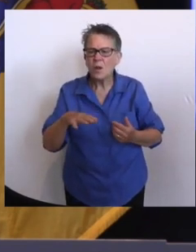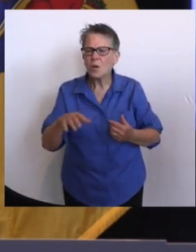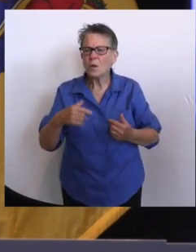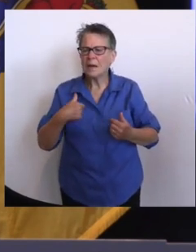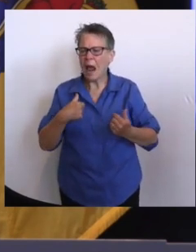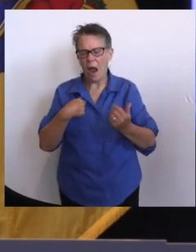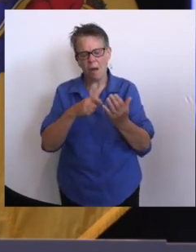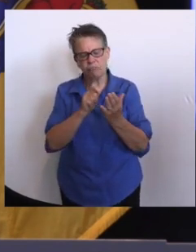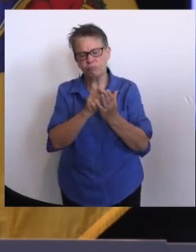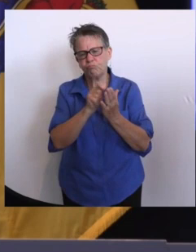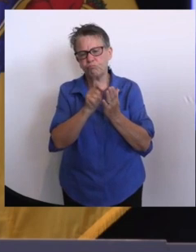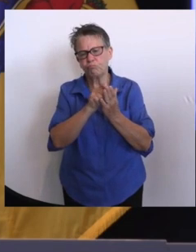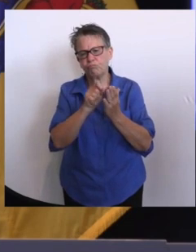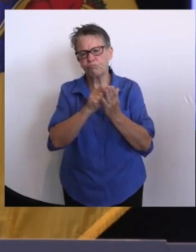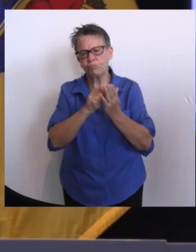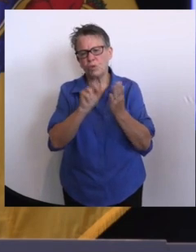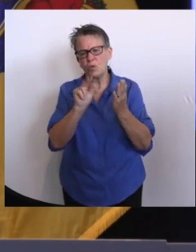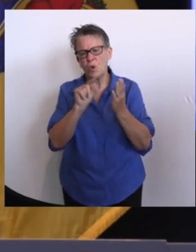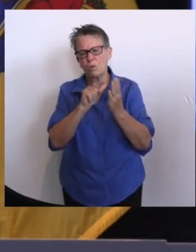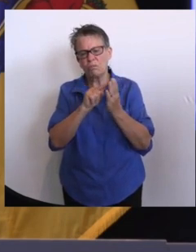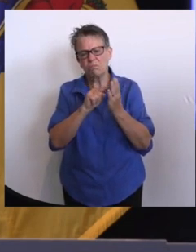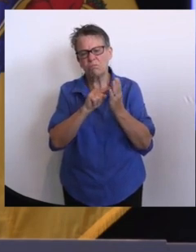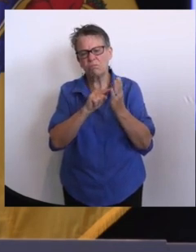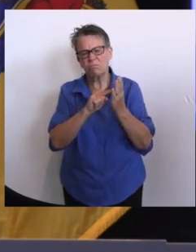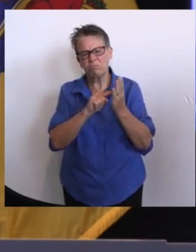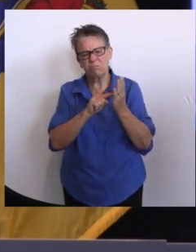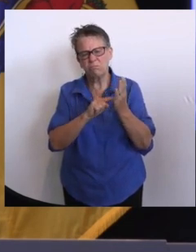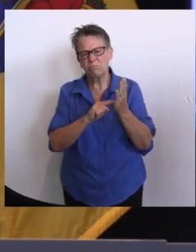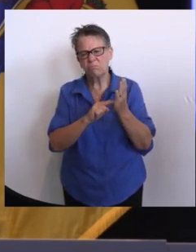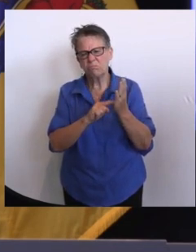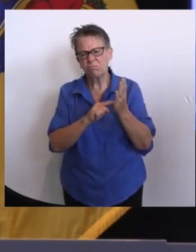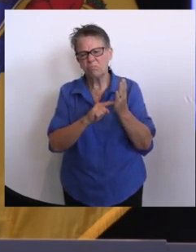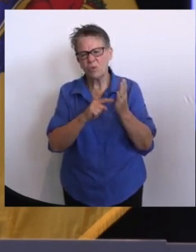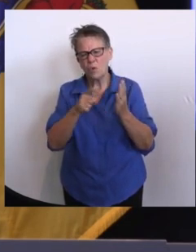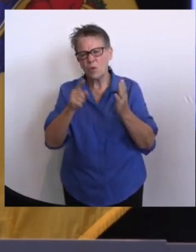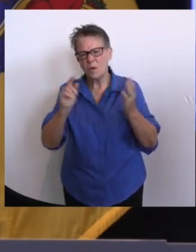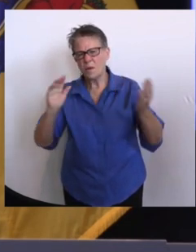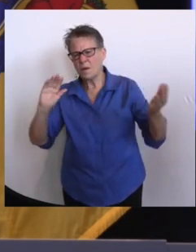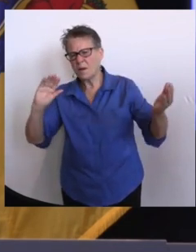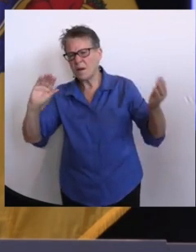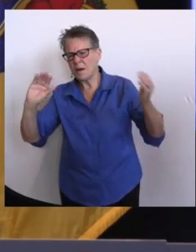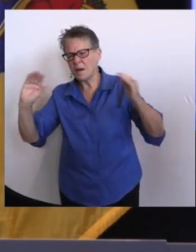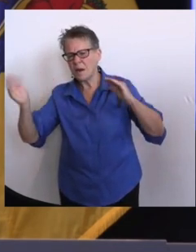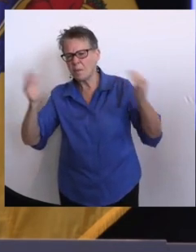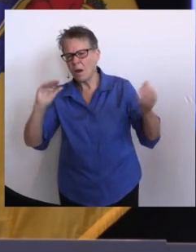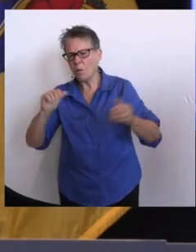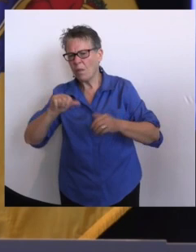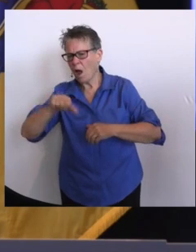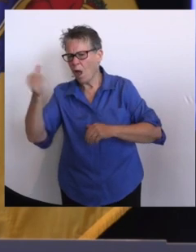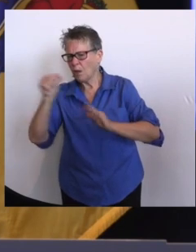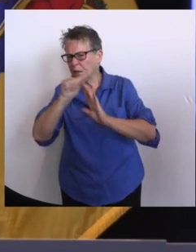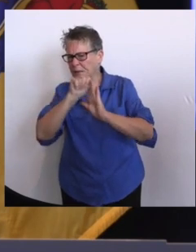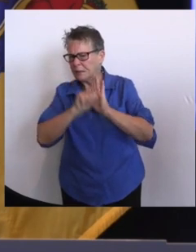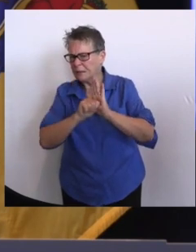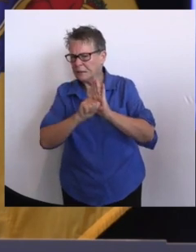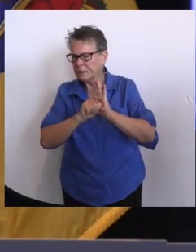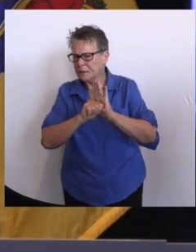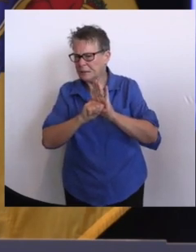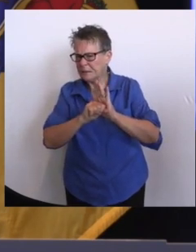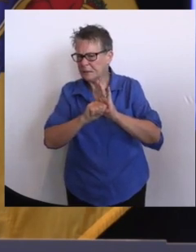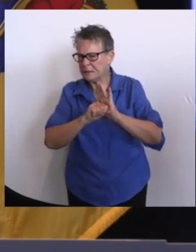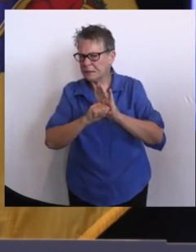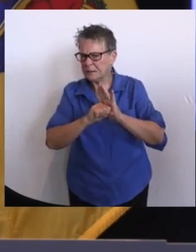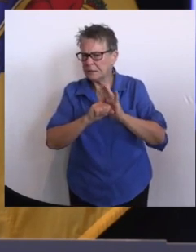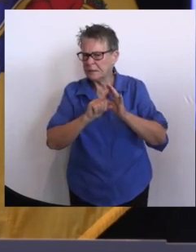I'm interested. Are you doing, uh, comparisons with other states and how, on how your, uh, response to